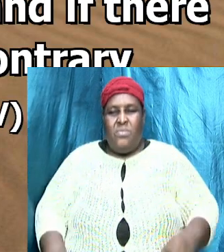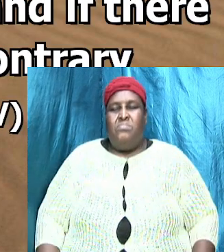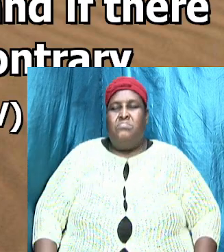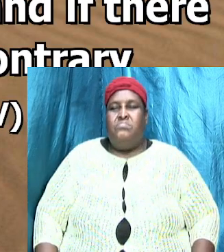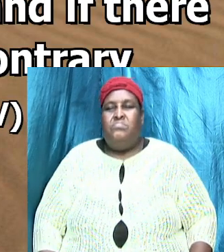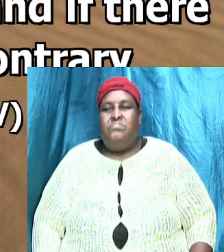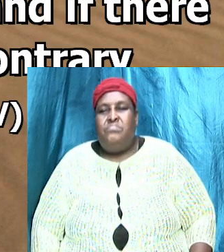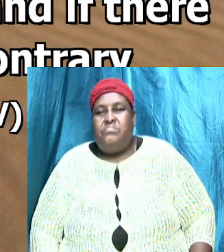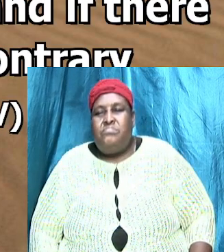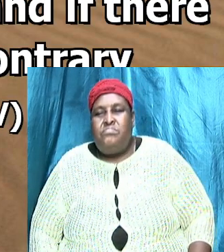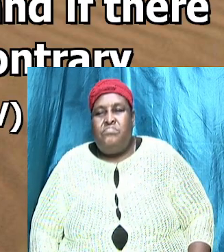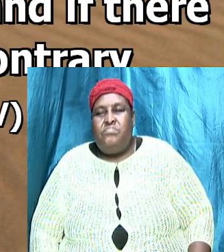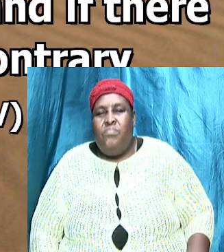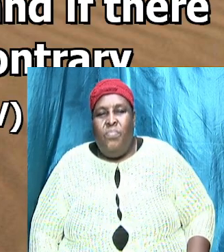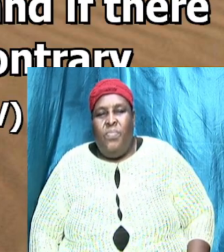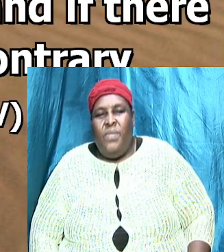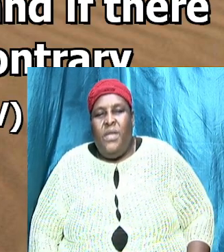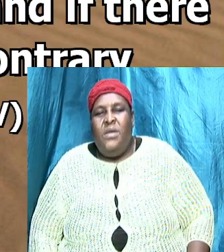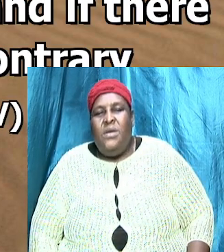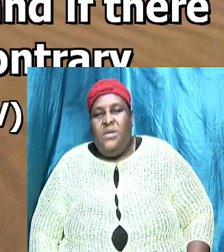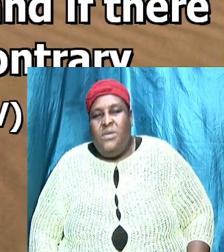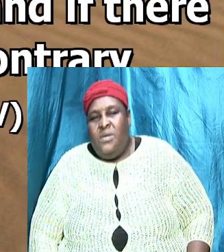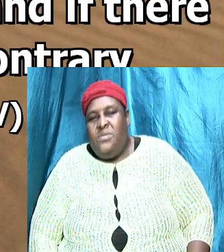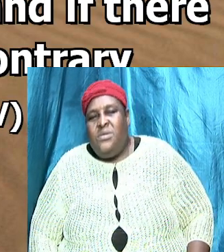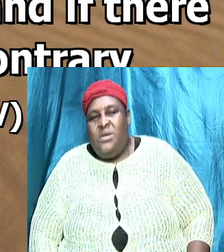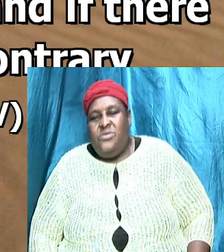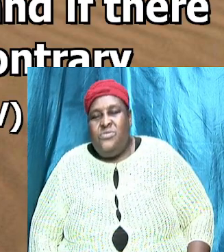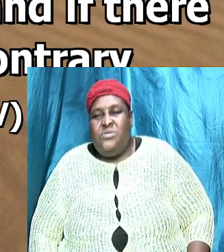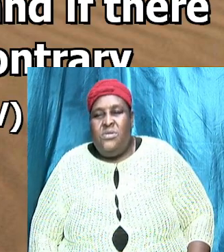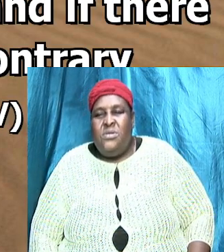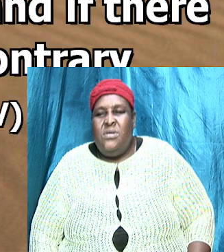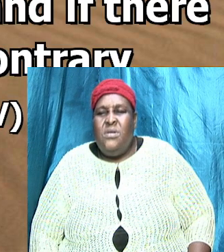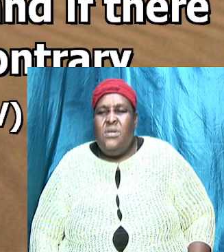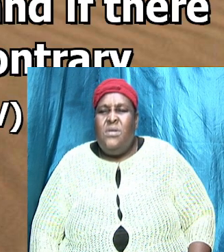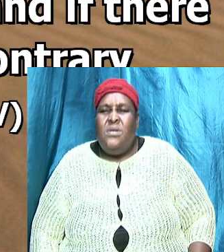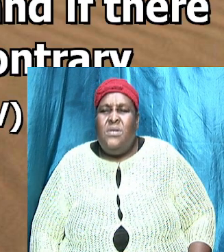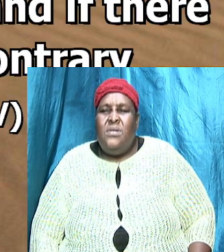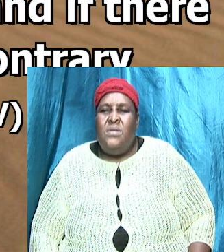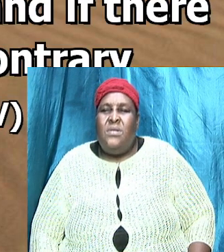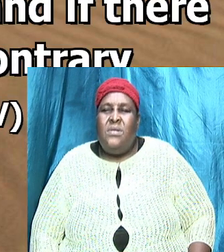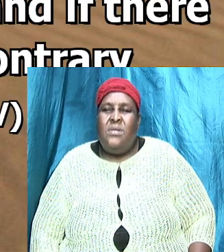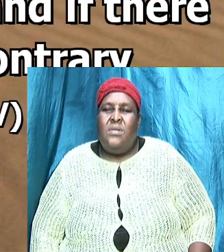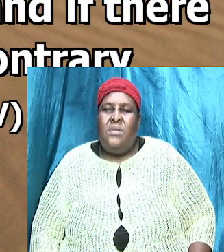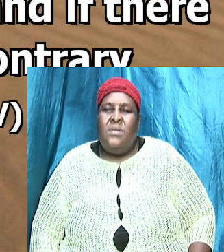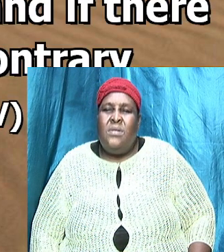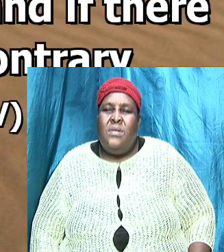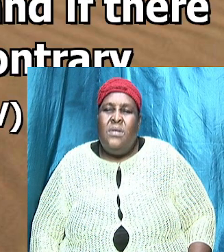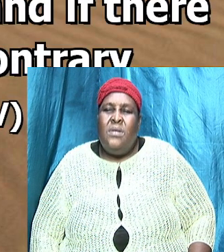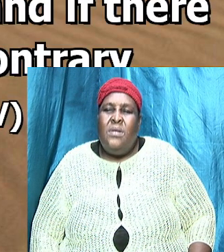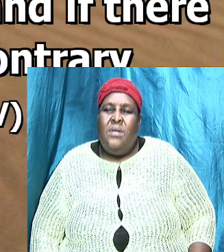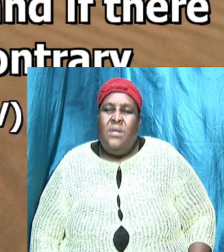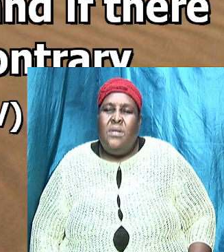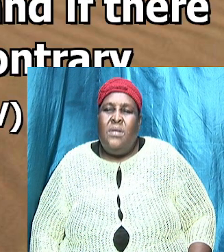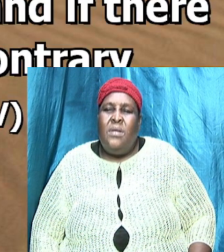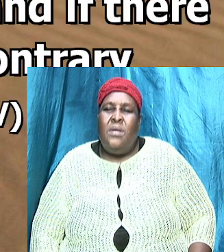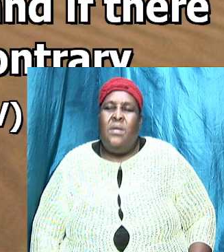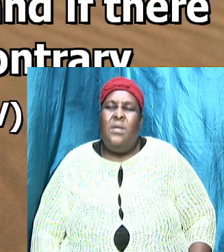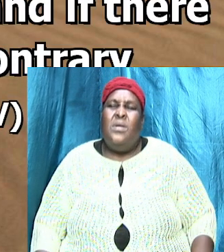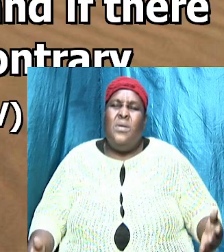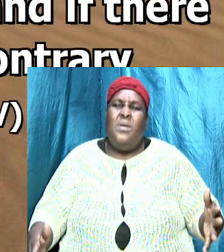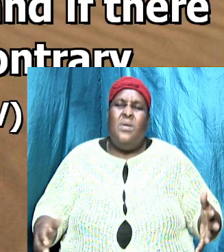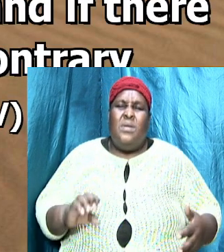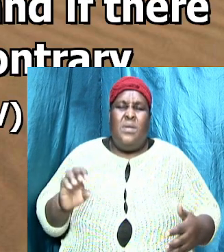contrary to sound doctrine the scripture concludes with whatsoever